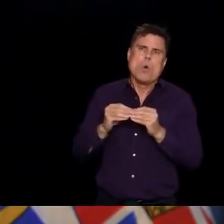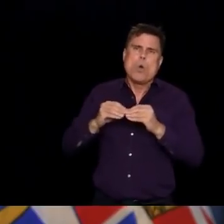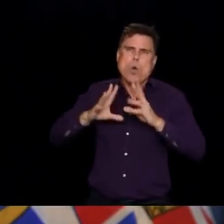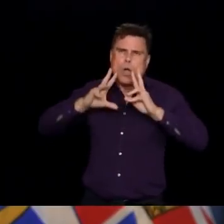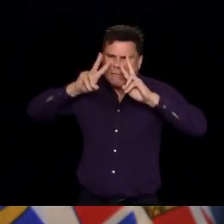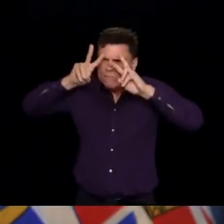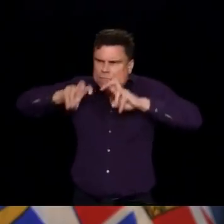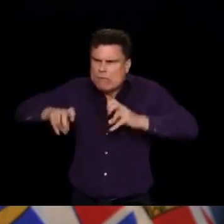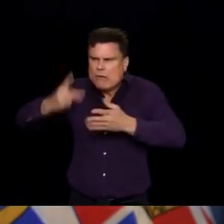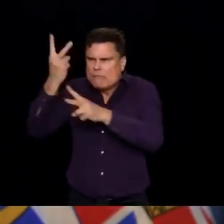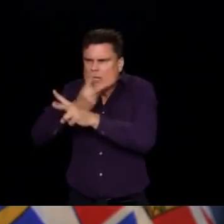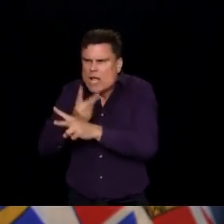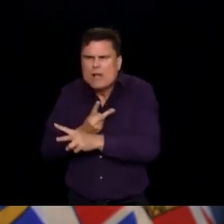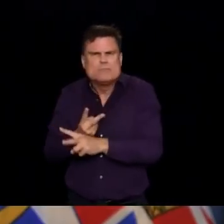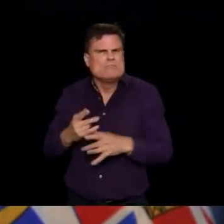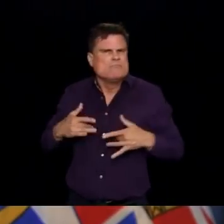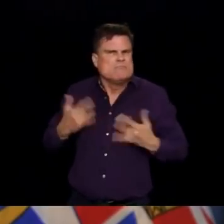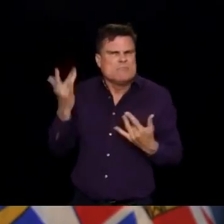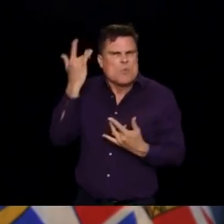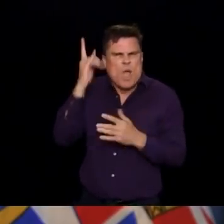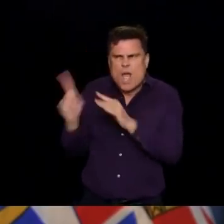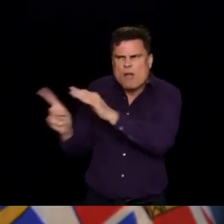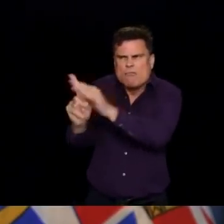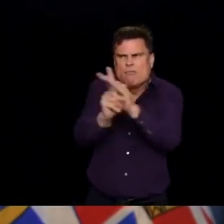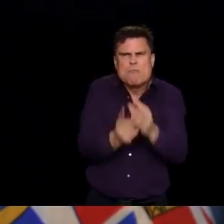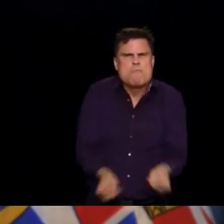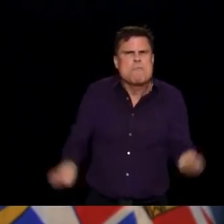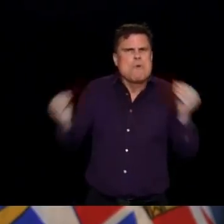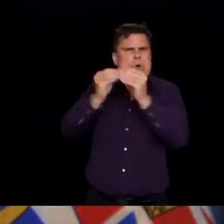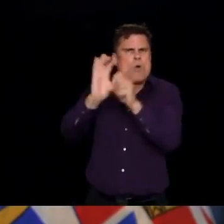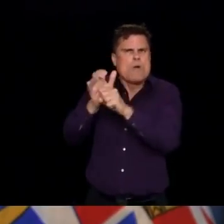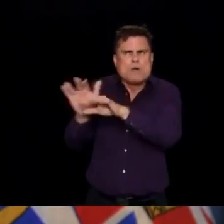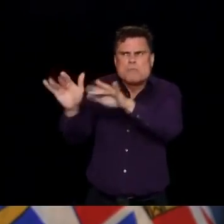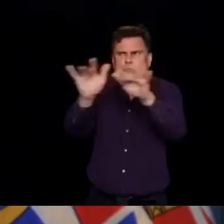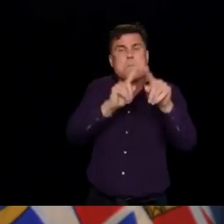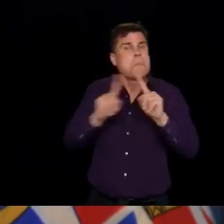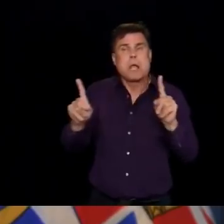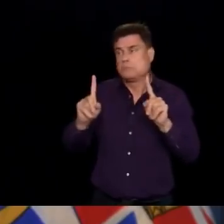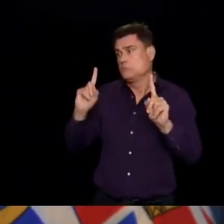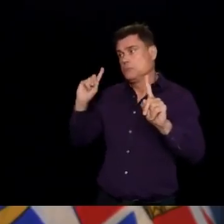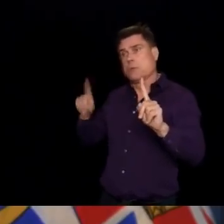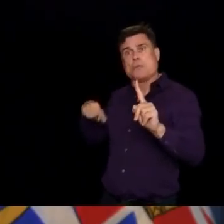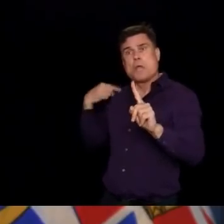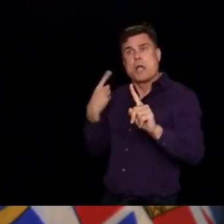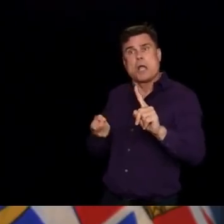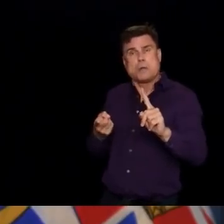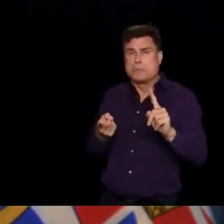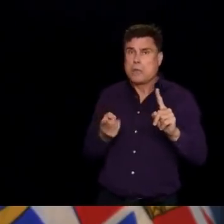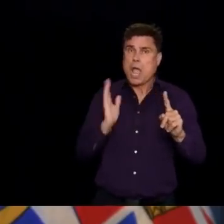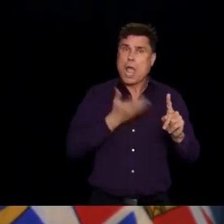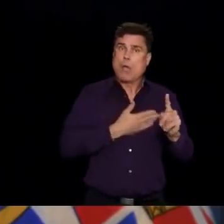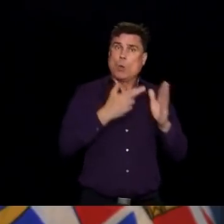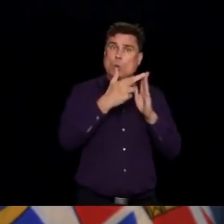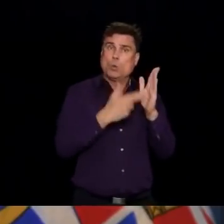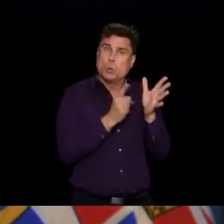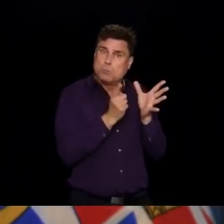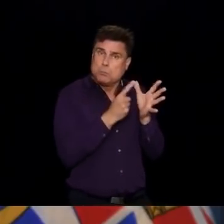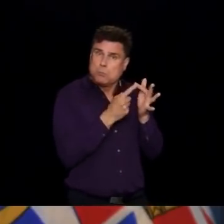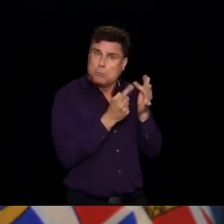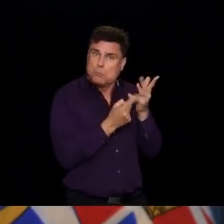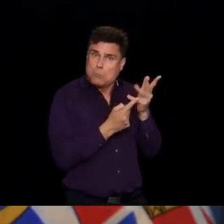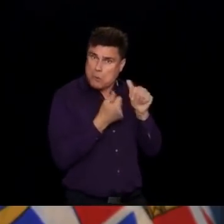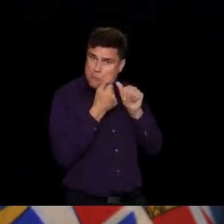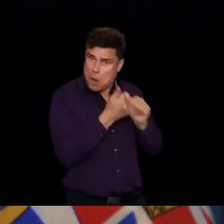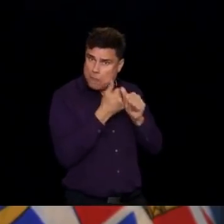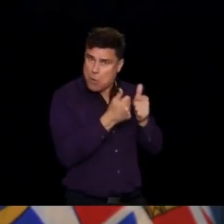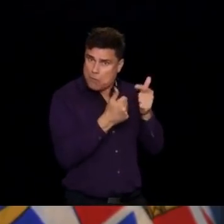But it is making sure that we have multiple things in place. To protect us. Not just focusing on